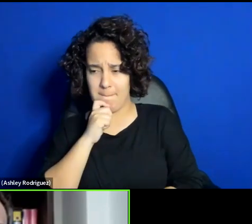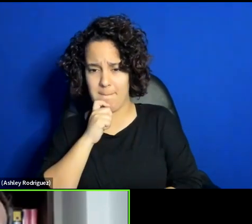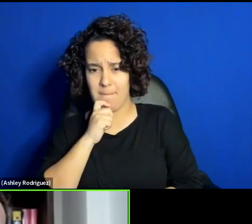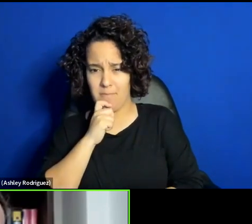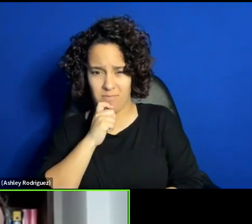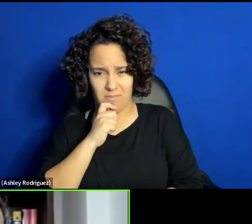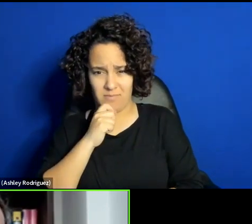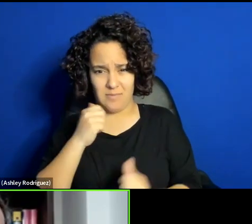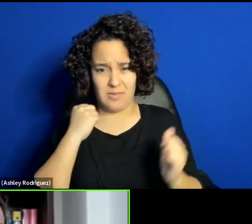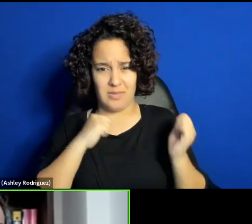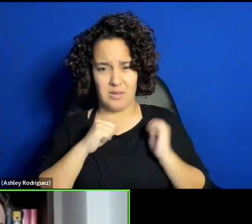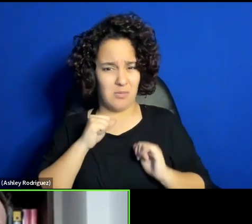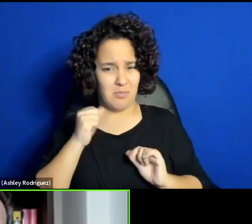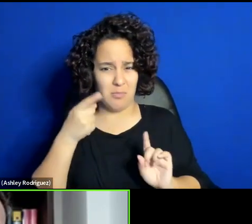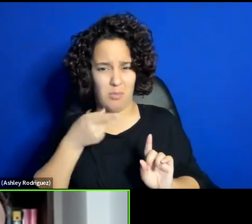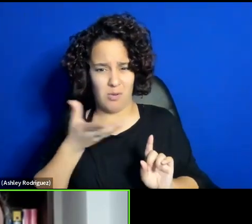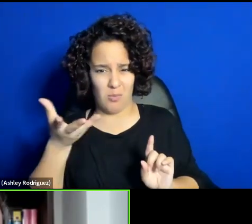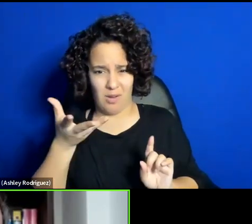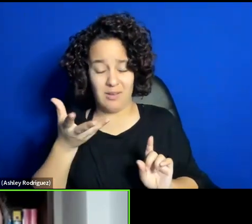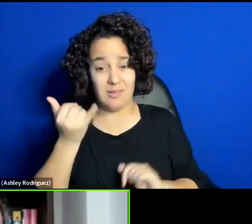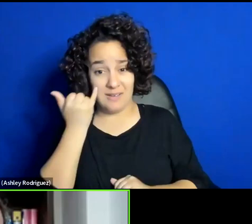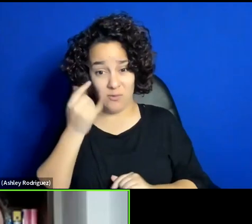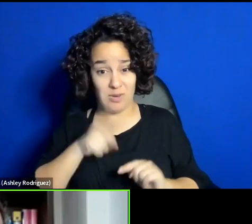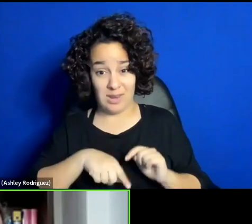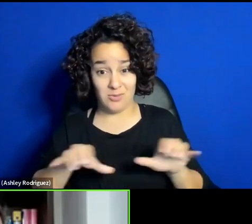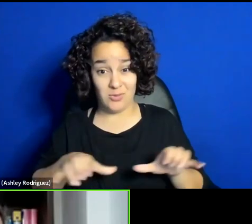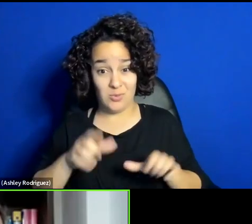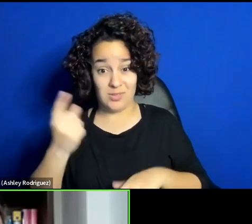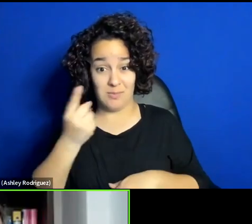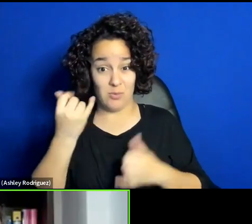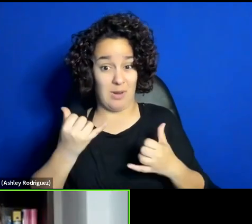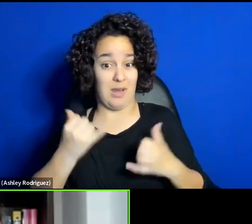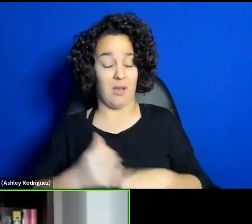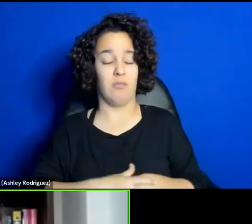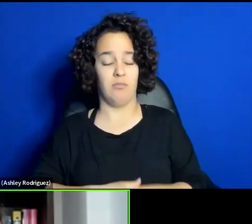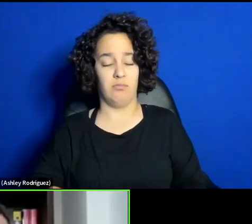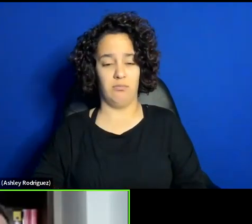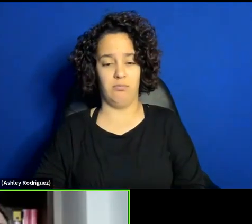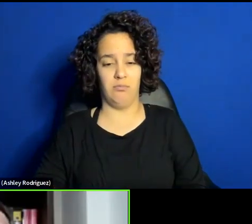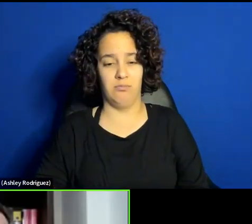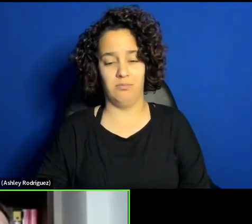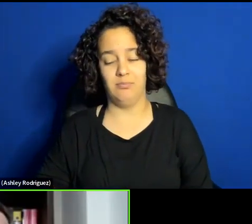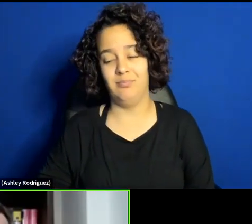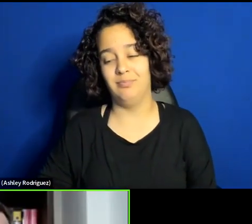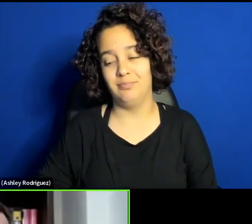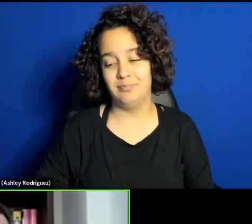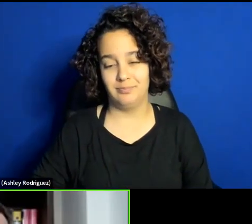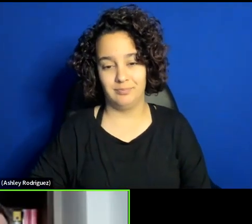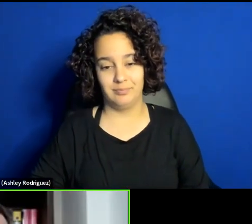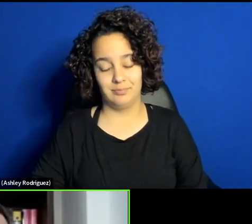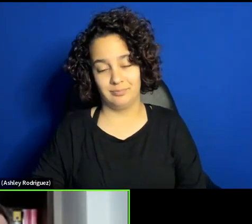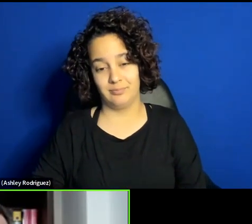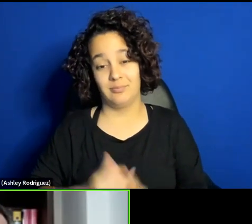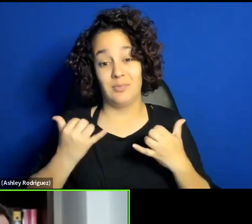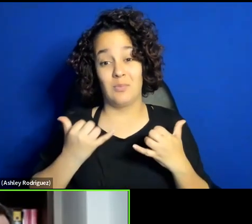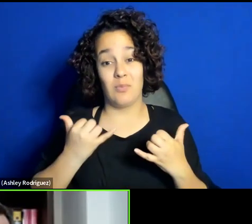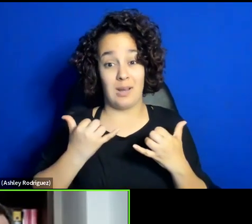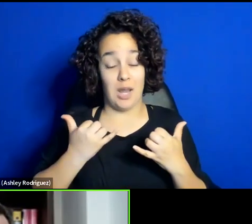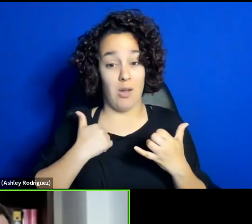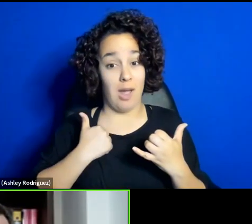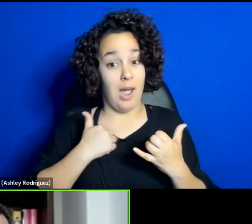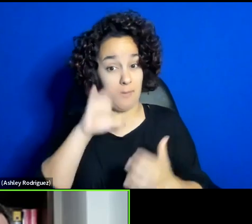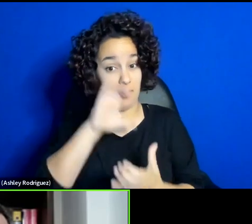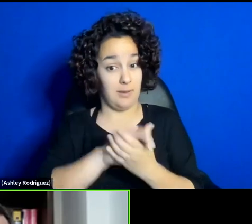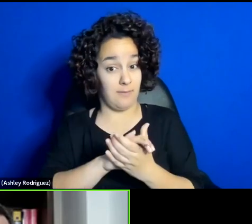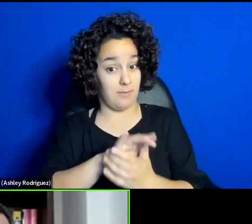theatre good for, if we can't do anything right now? And I don't believe, right now I don't believe that's the right question